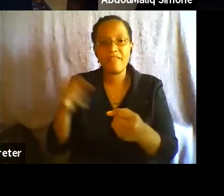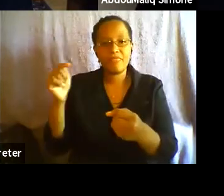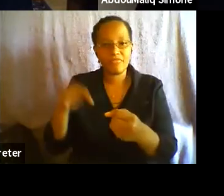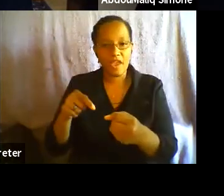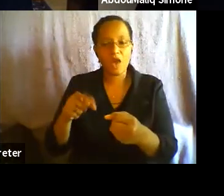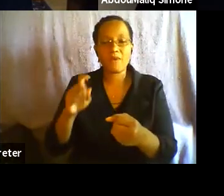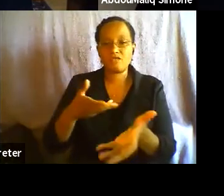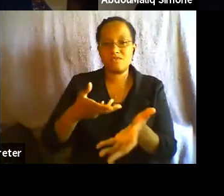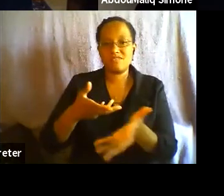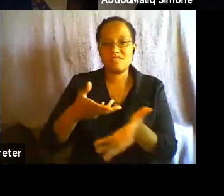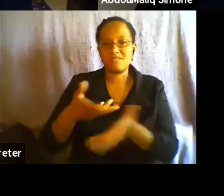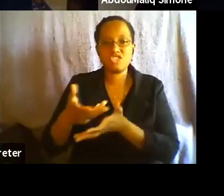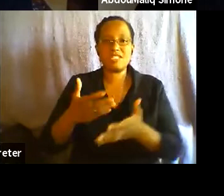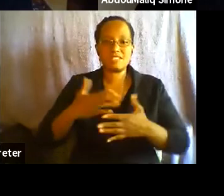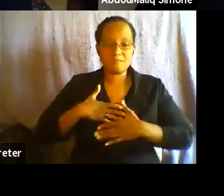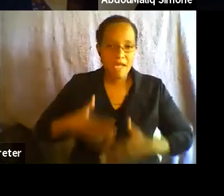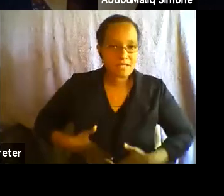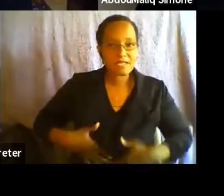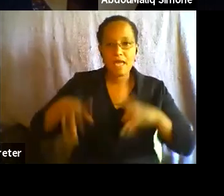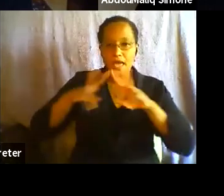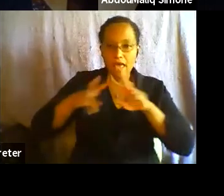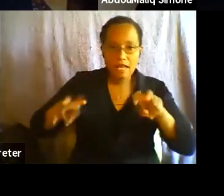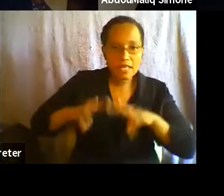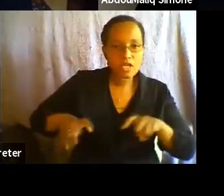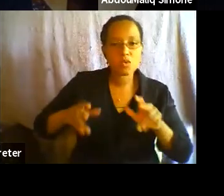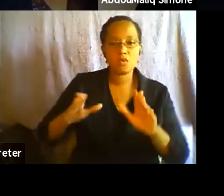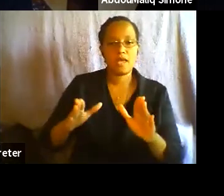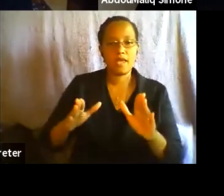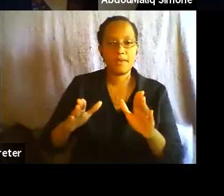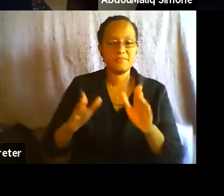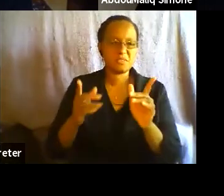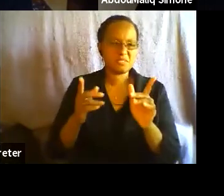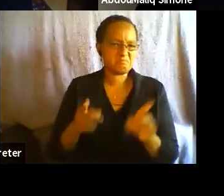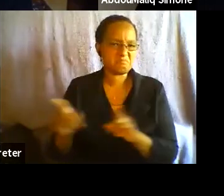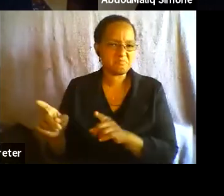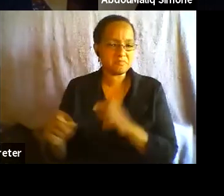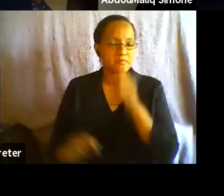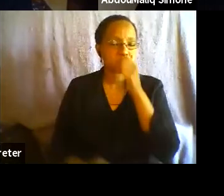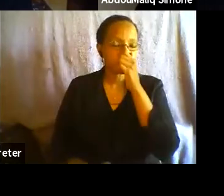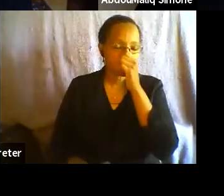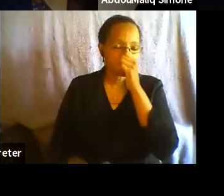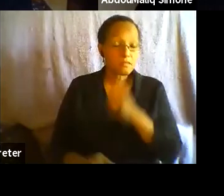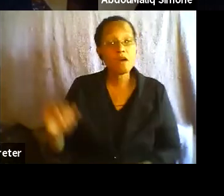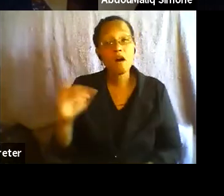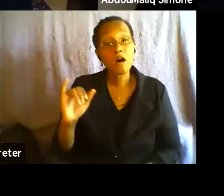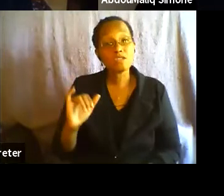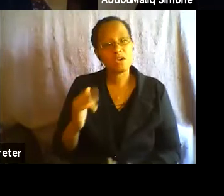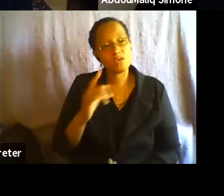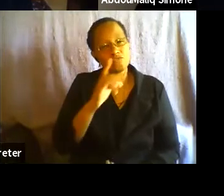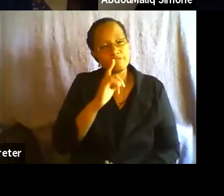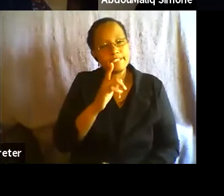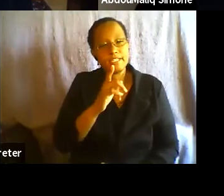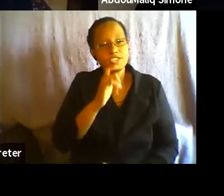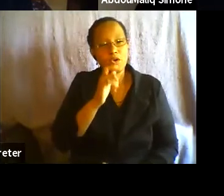analytical way. And that's starting to happen. Um, one thing I would say is not to get frustrated with people too